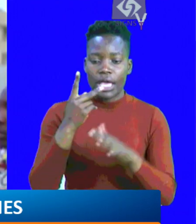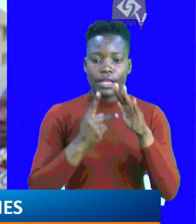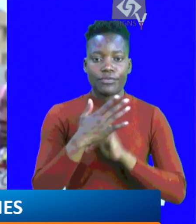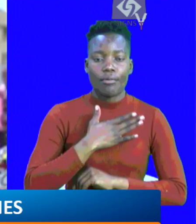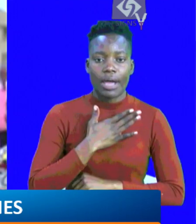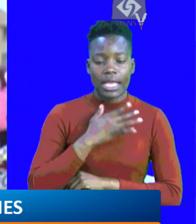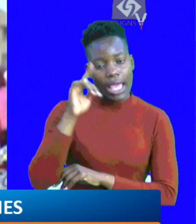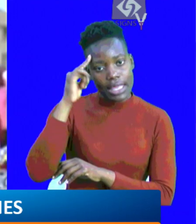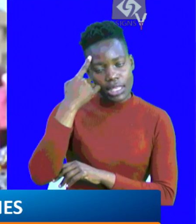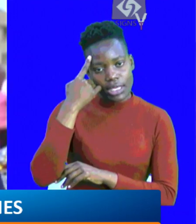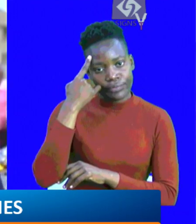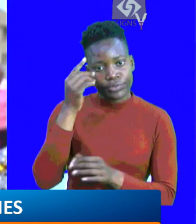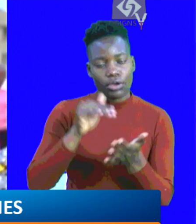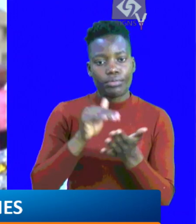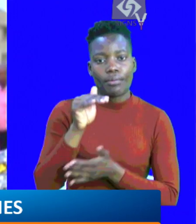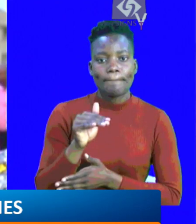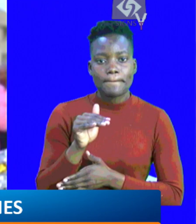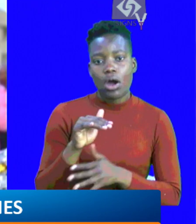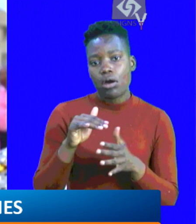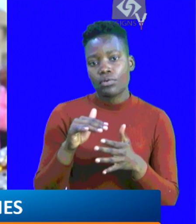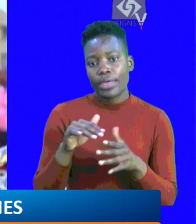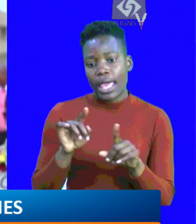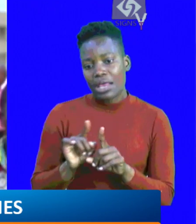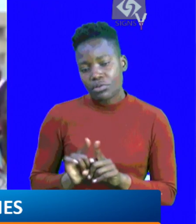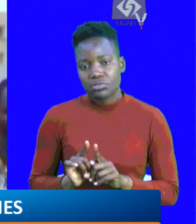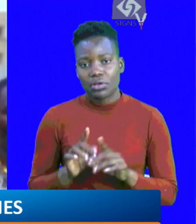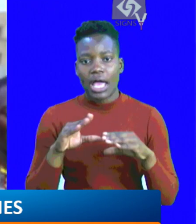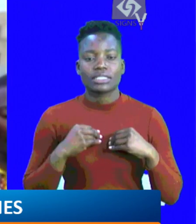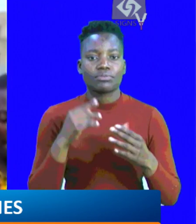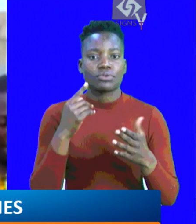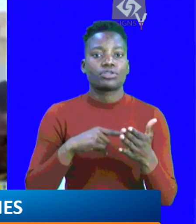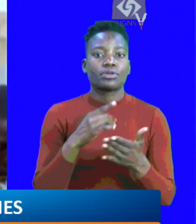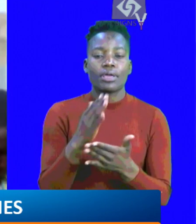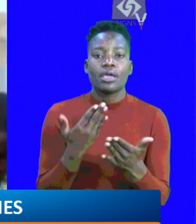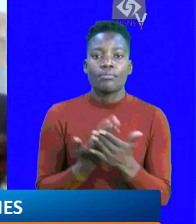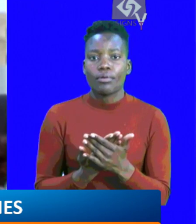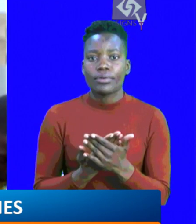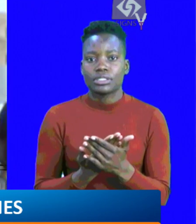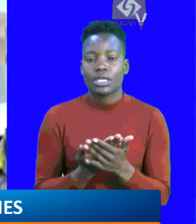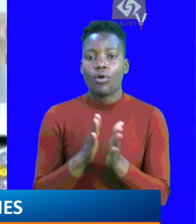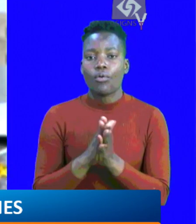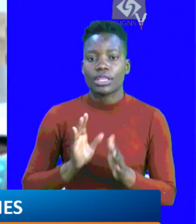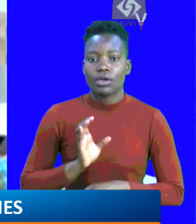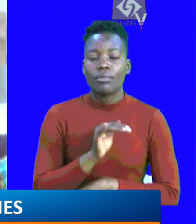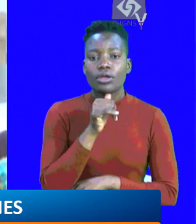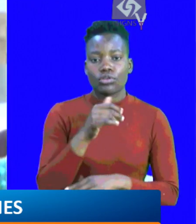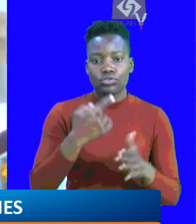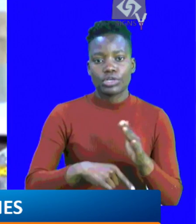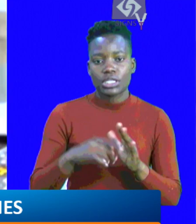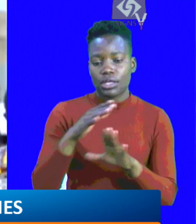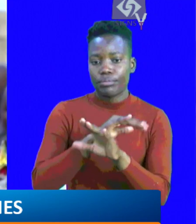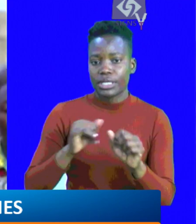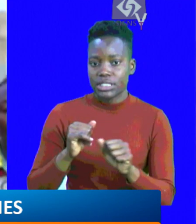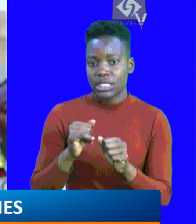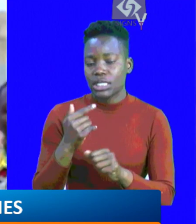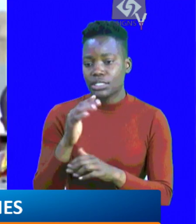report. And therefore, in my view, I think we will more or less go with what is proposed by the committee, not